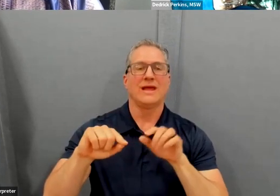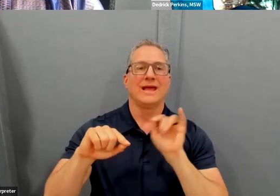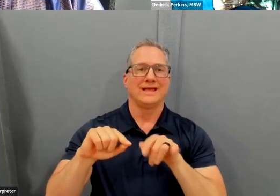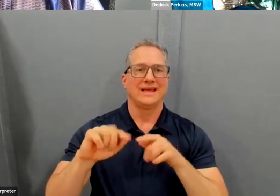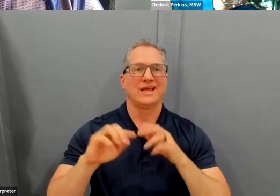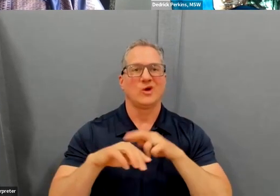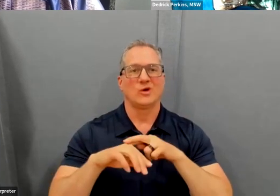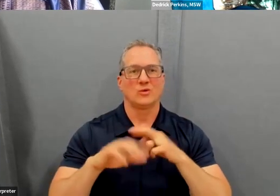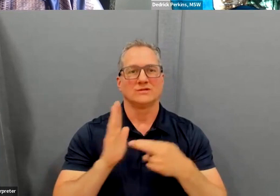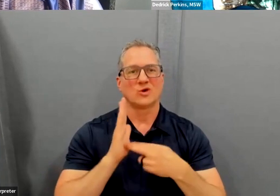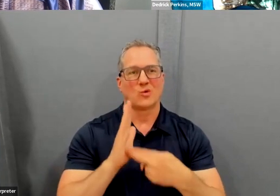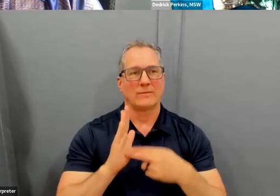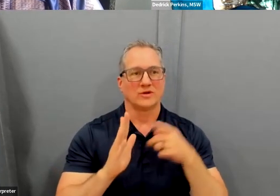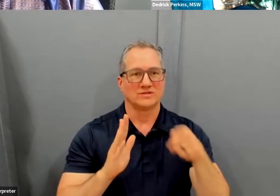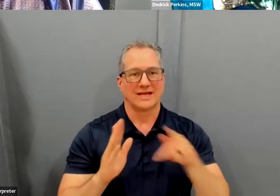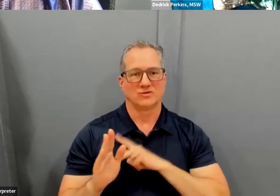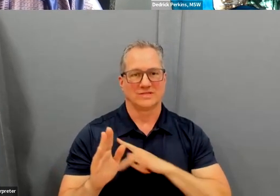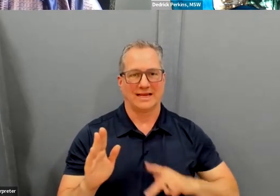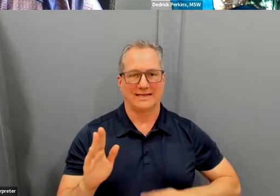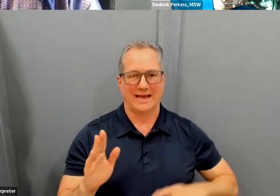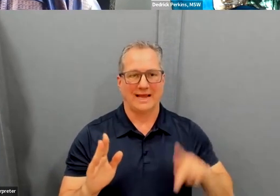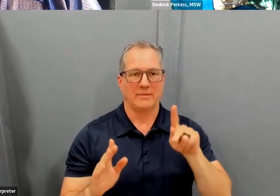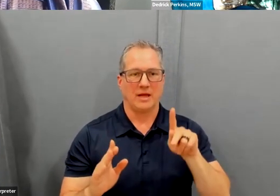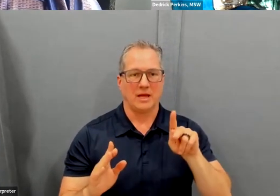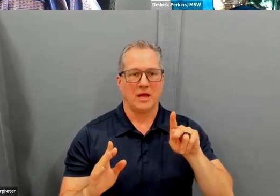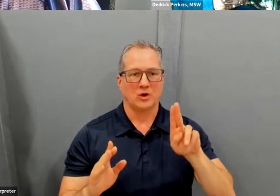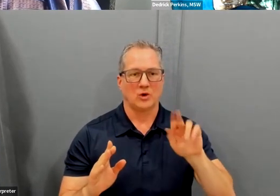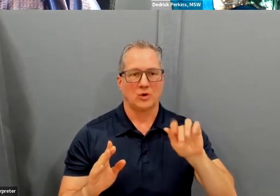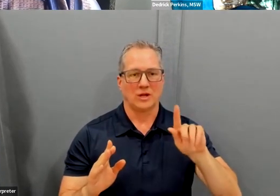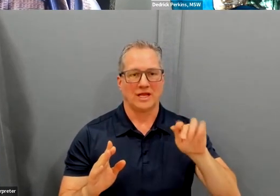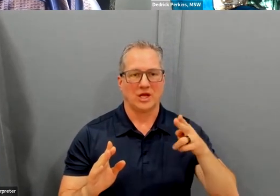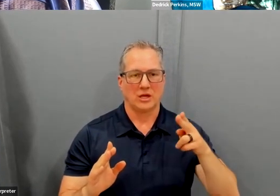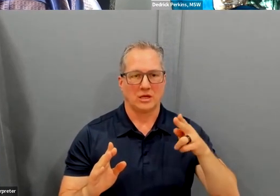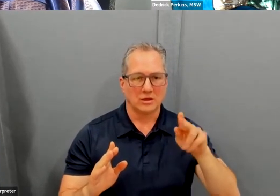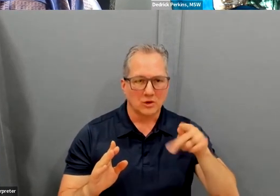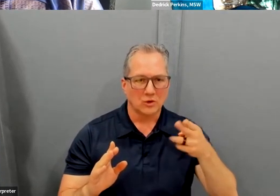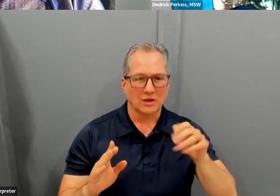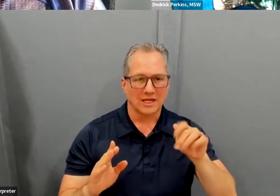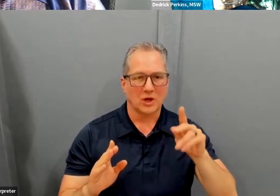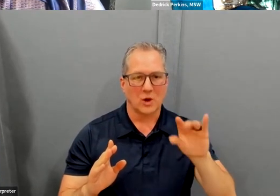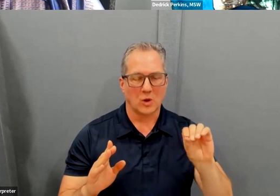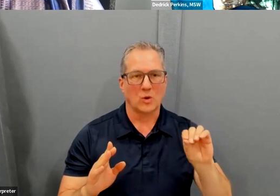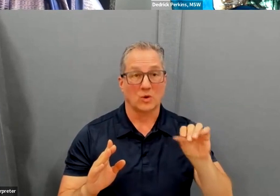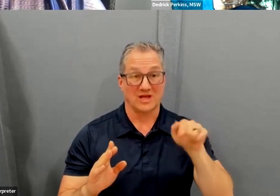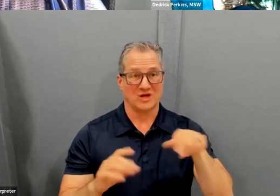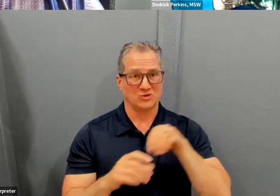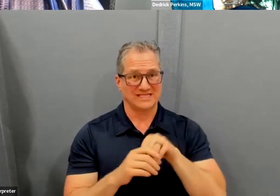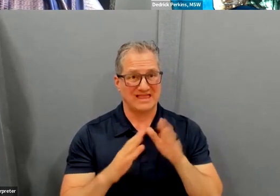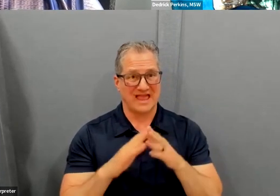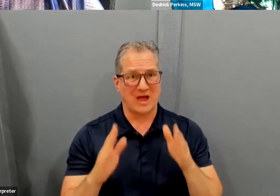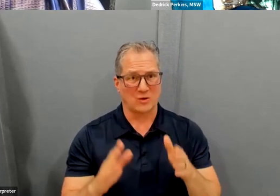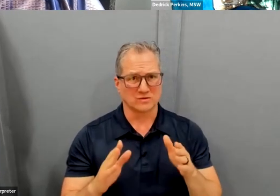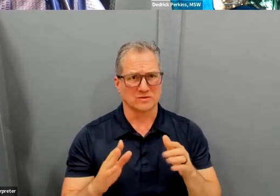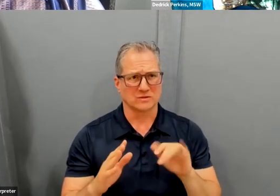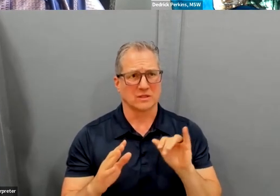And his name was Prince Kuhio Kalani Anaole. And I went, Prince Kuhio is in the house? And she